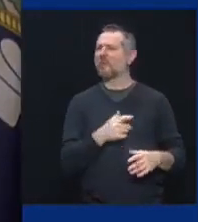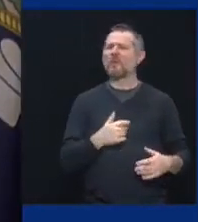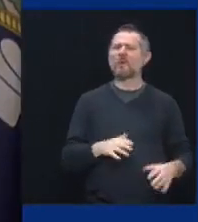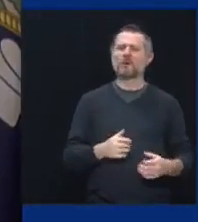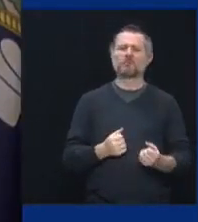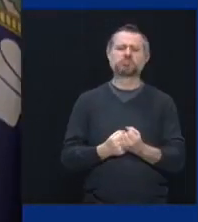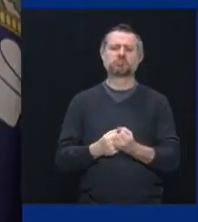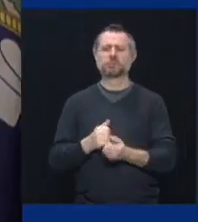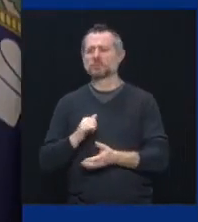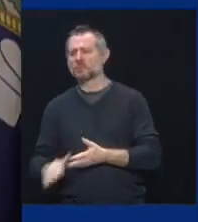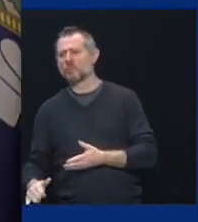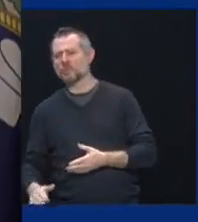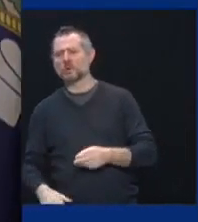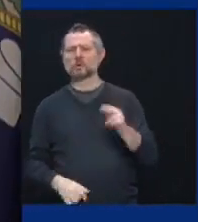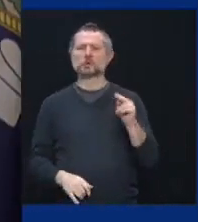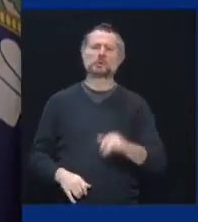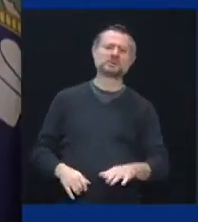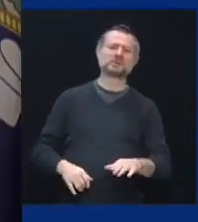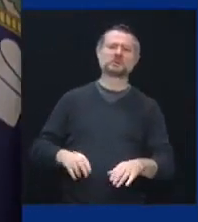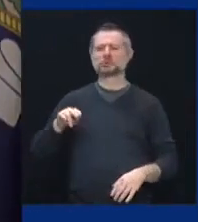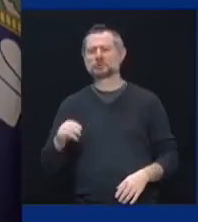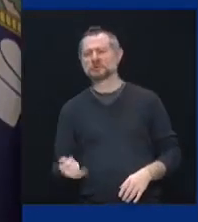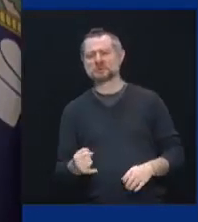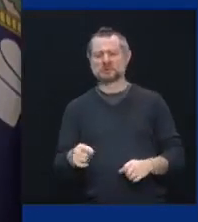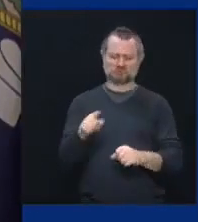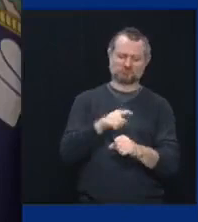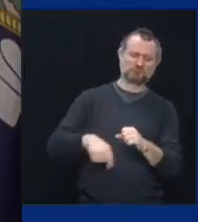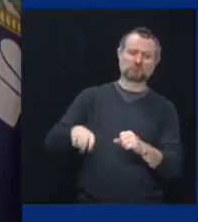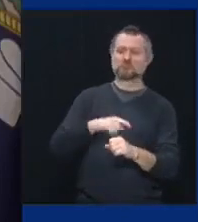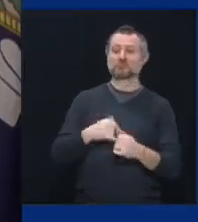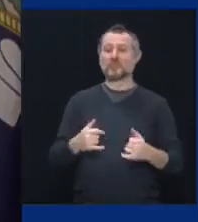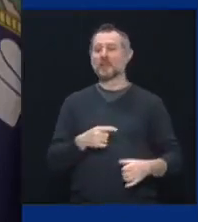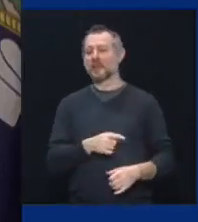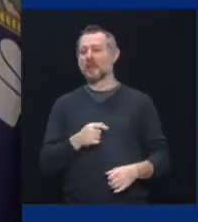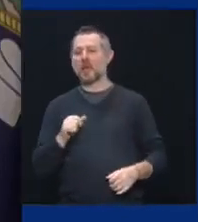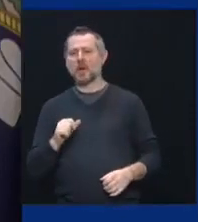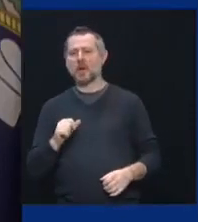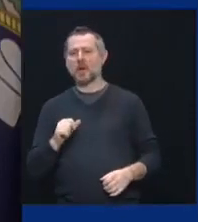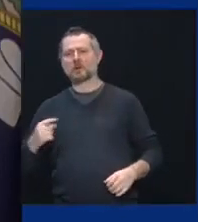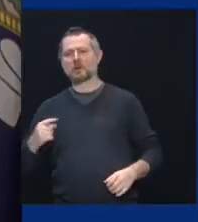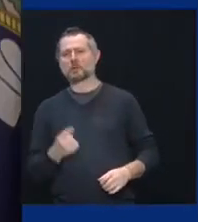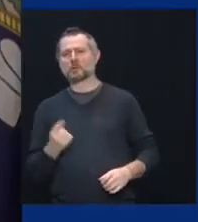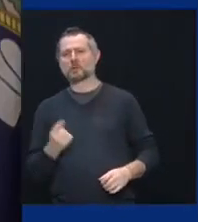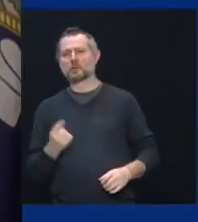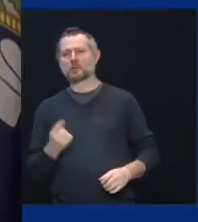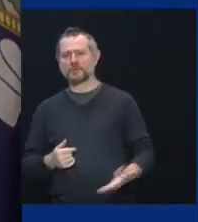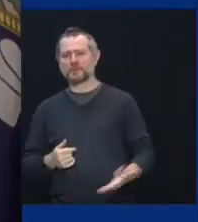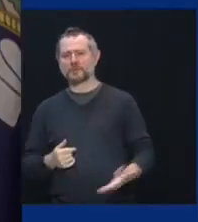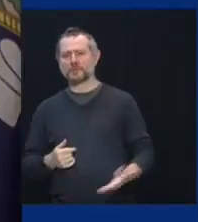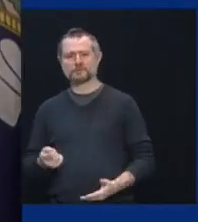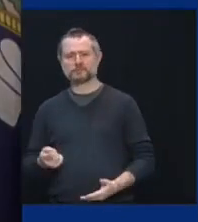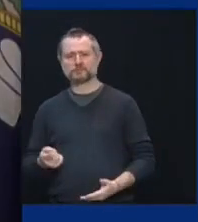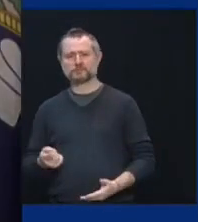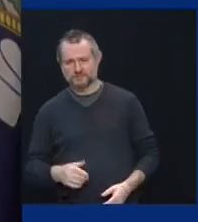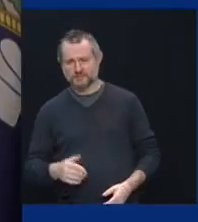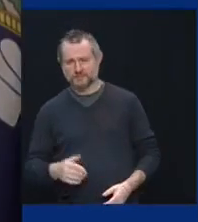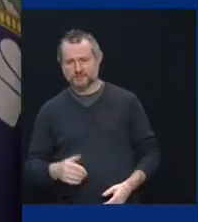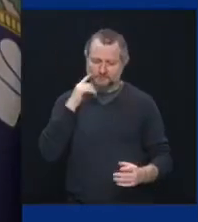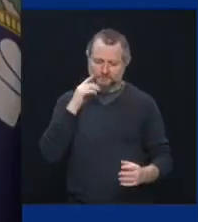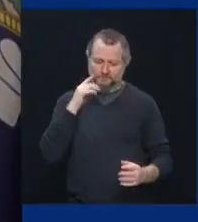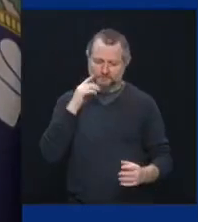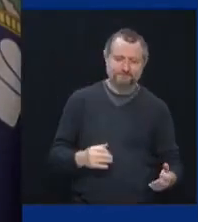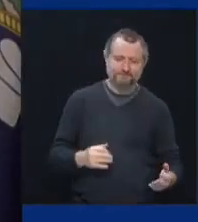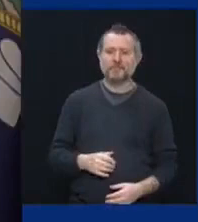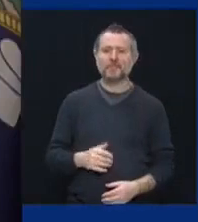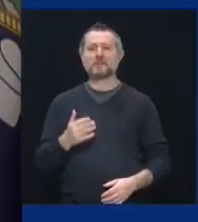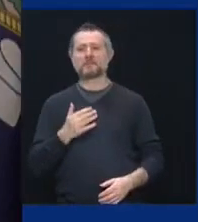metropolitan region, whatever we've needed. Al has been there. So it's a pleasure to be with you. Al, thank you. Thank you. Well, it's a pleasure to